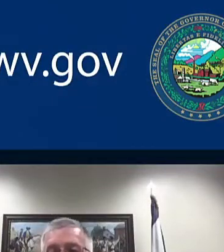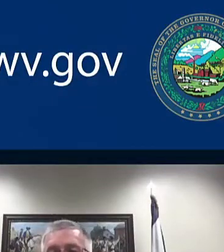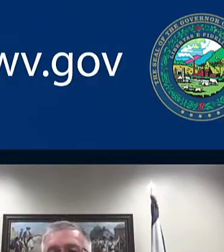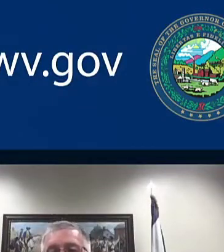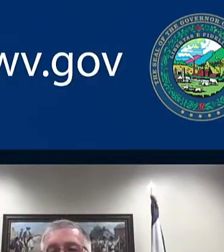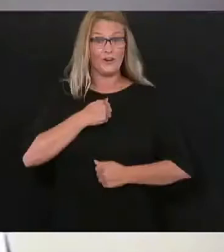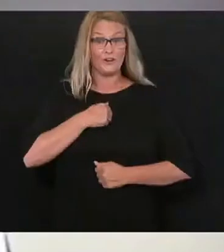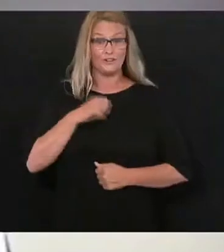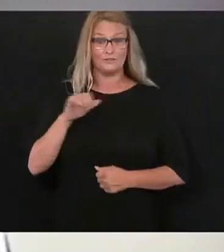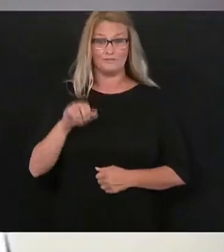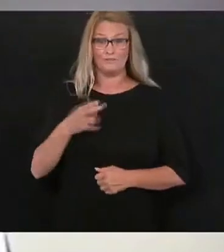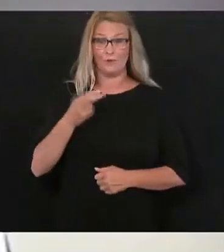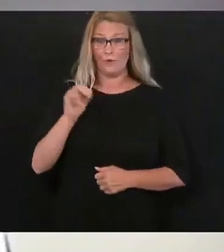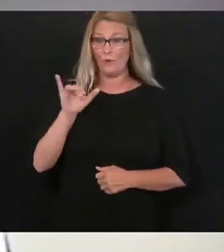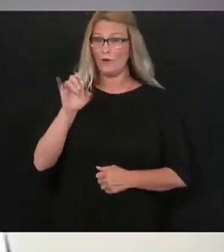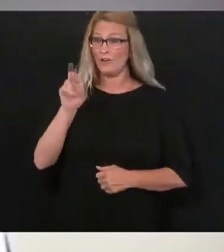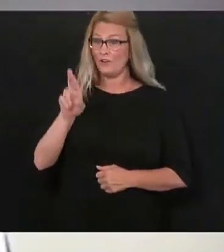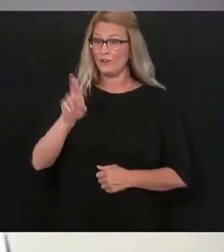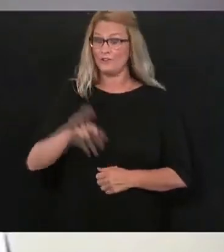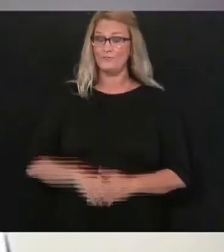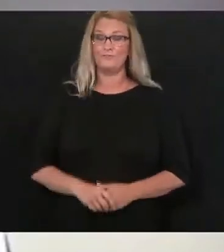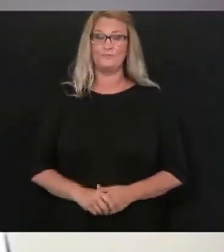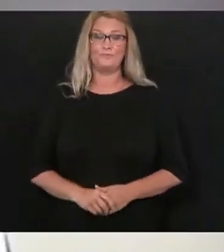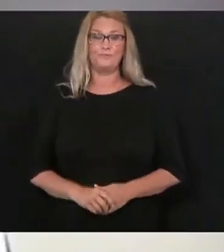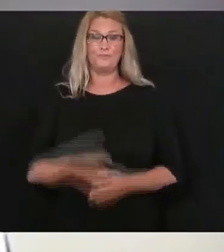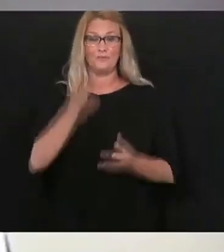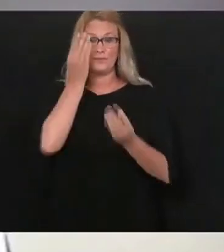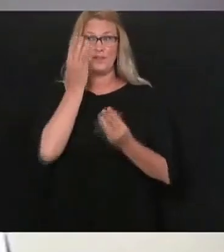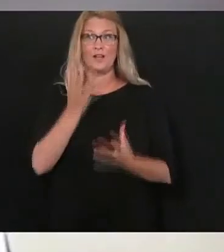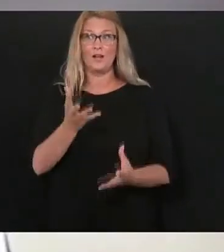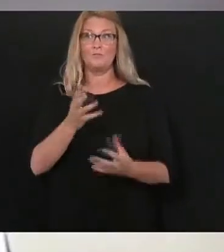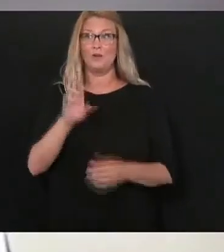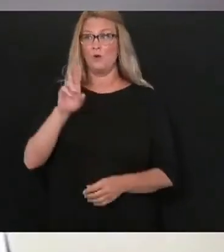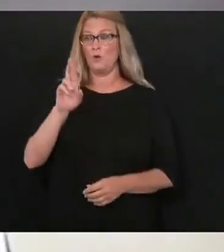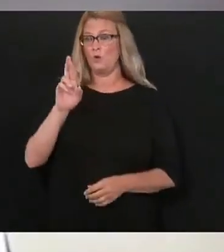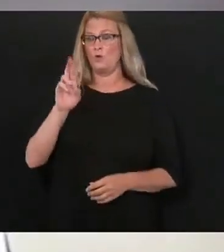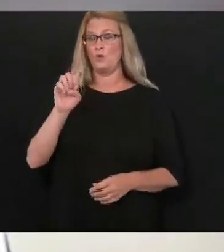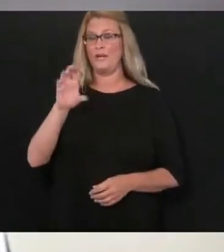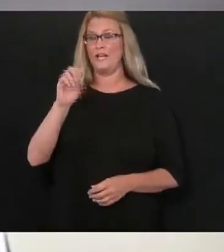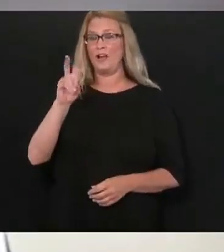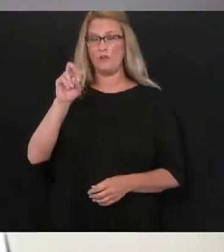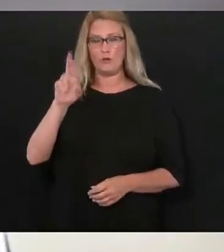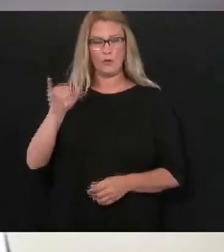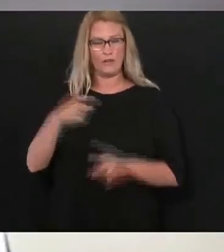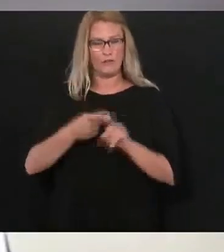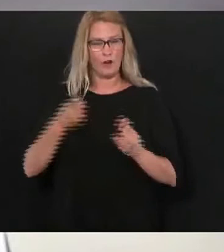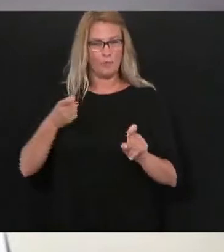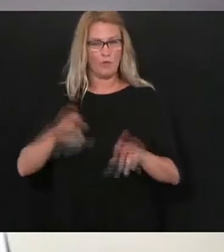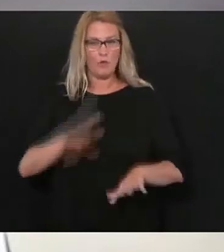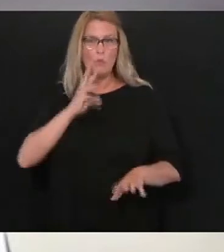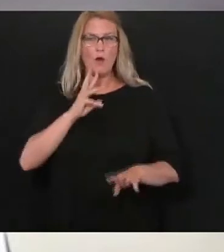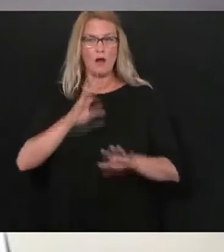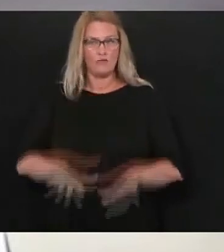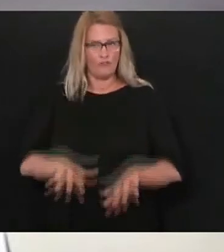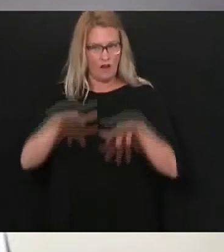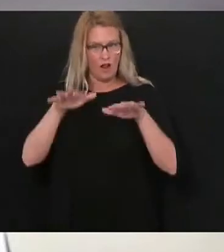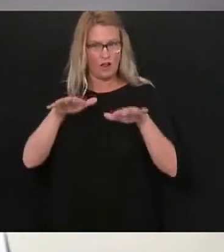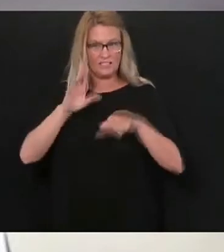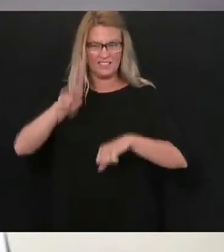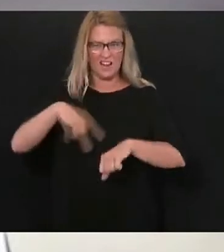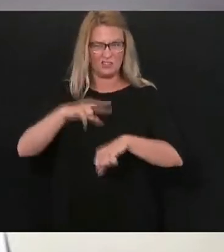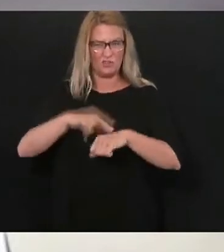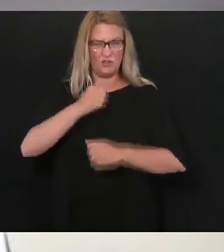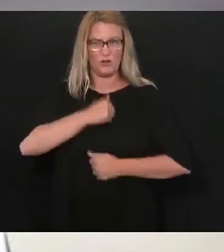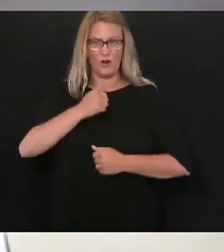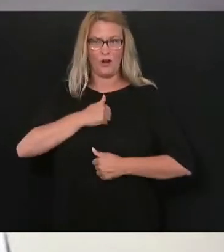good afternoon a quick update on flood recovery National Guard continues to work under the governor's